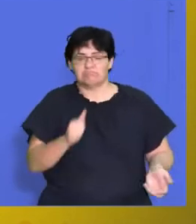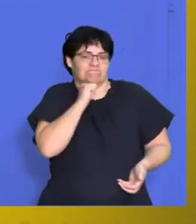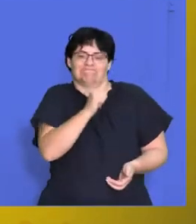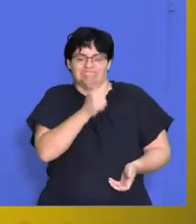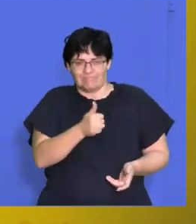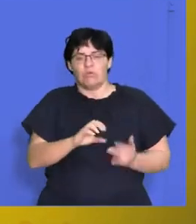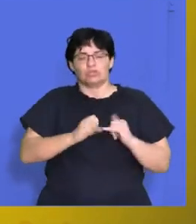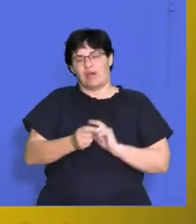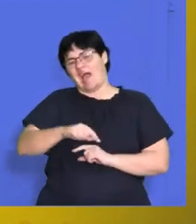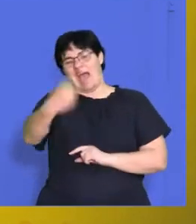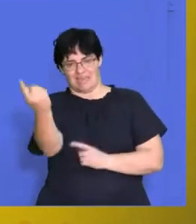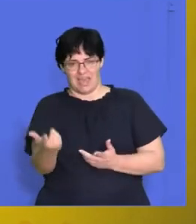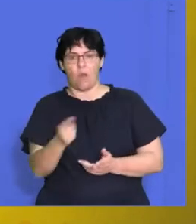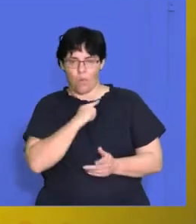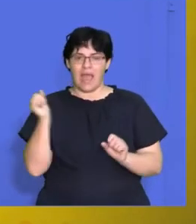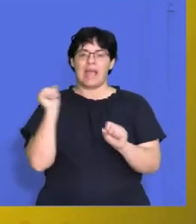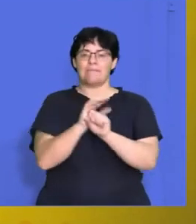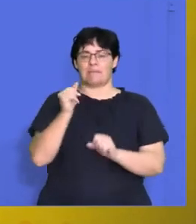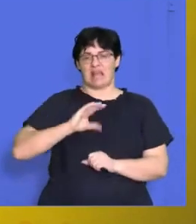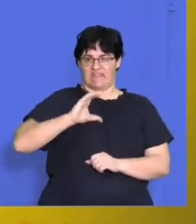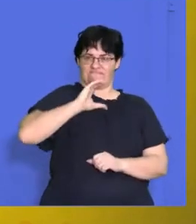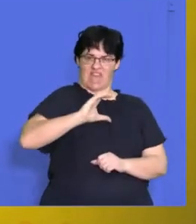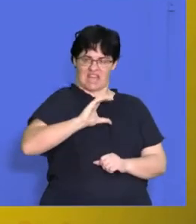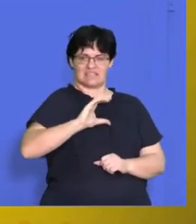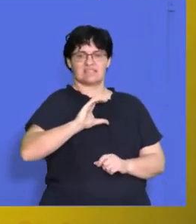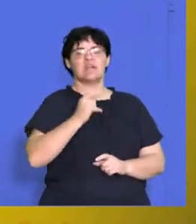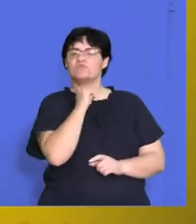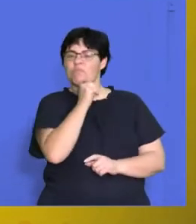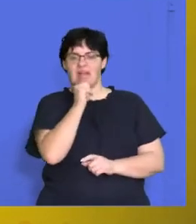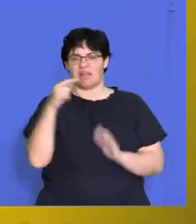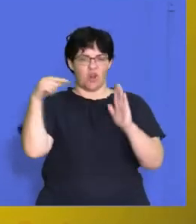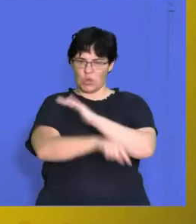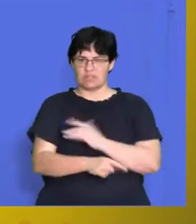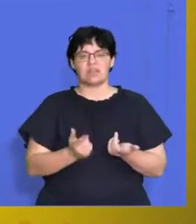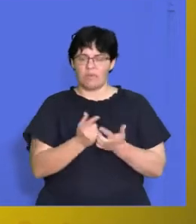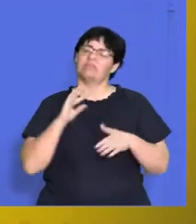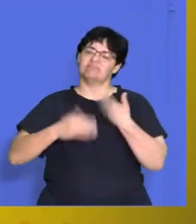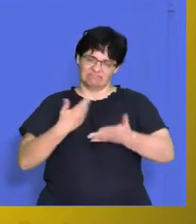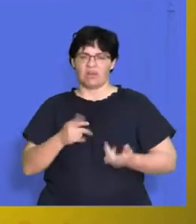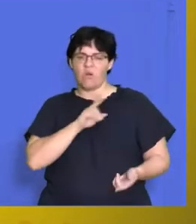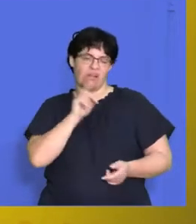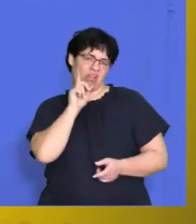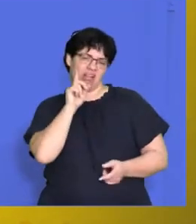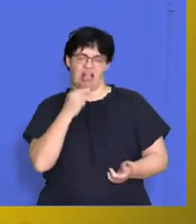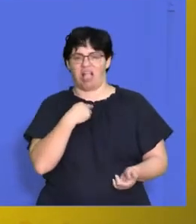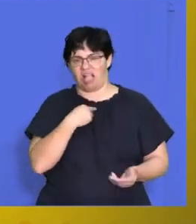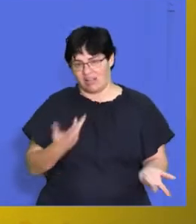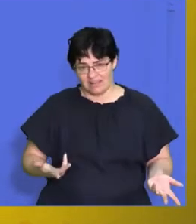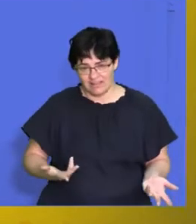we'll try something new but they have enough money to take that risk or that gamble without them